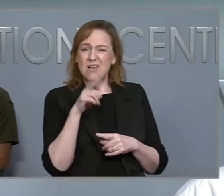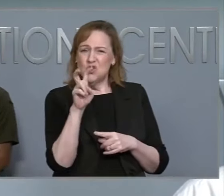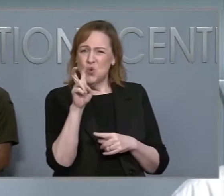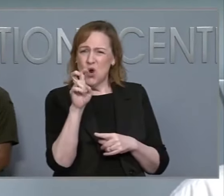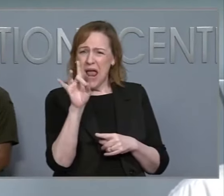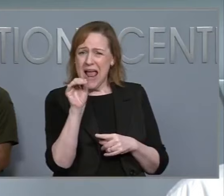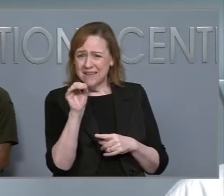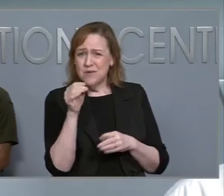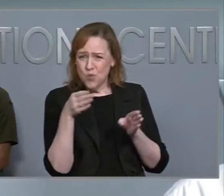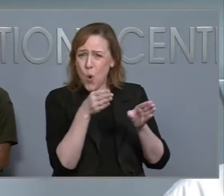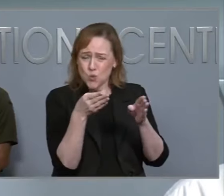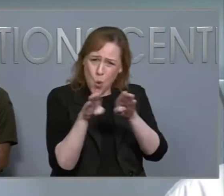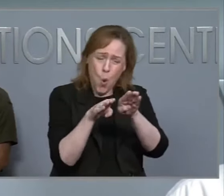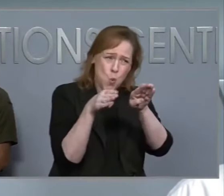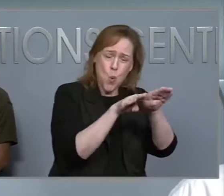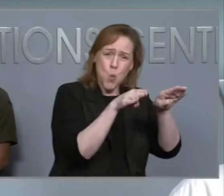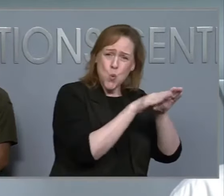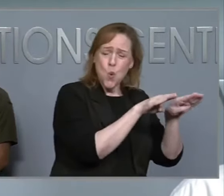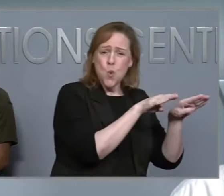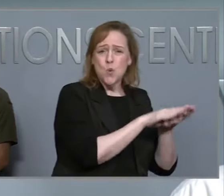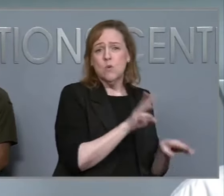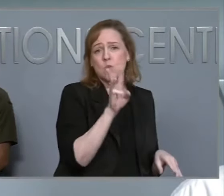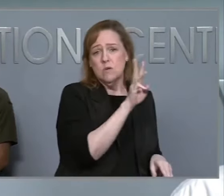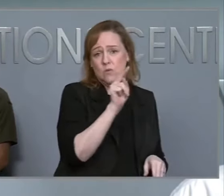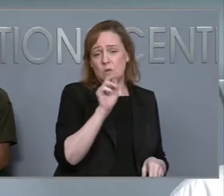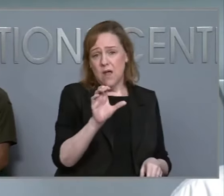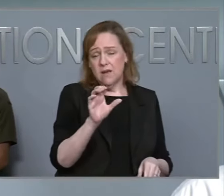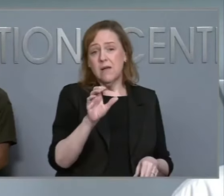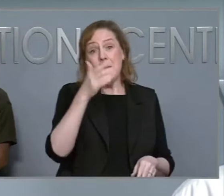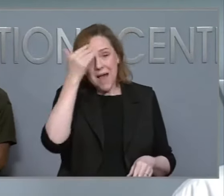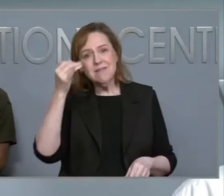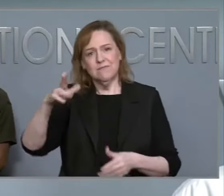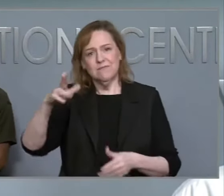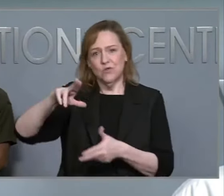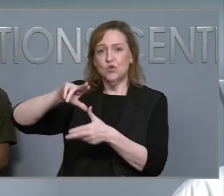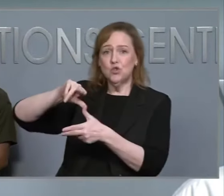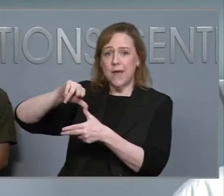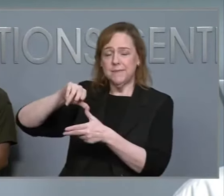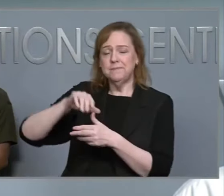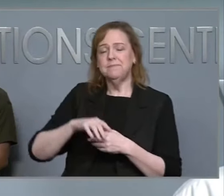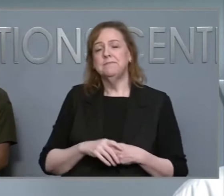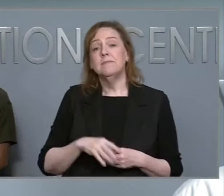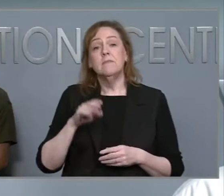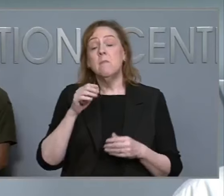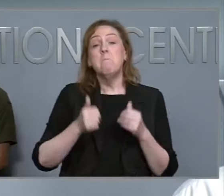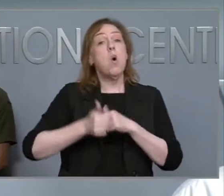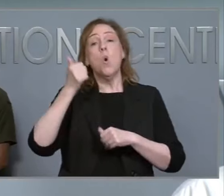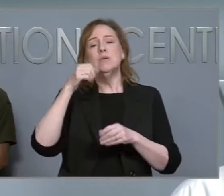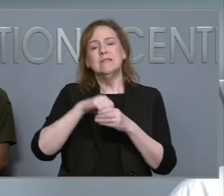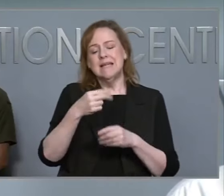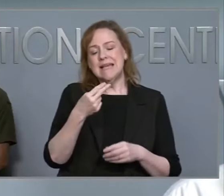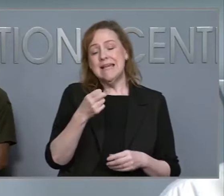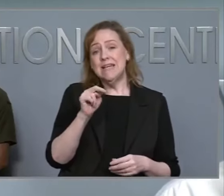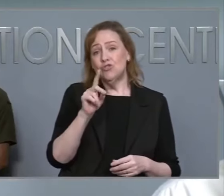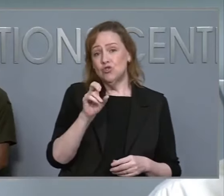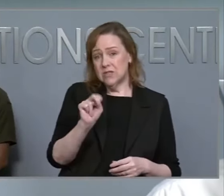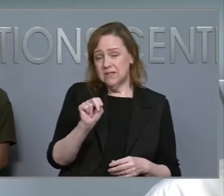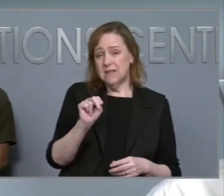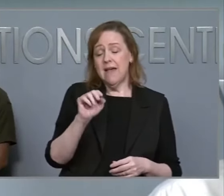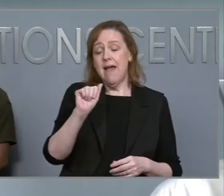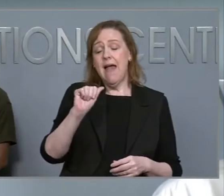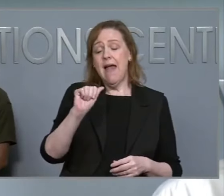Carolina, and all of those are attributed to Helene. The majority of those are in Henderson, Ash, Buncombe,